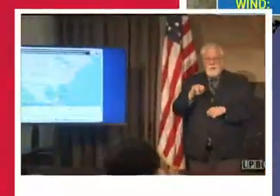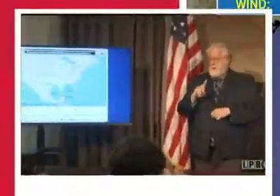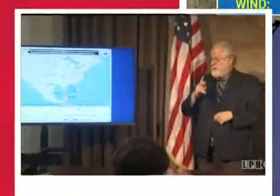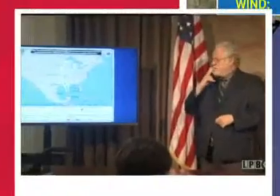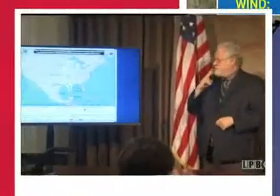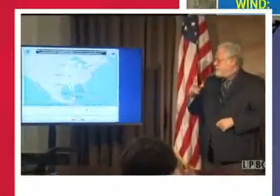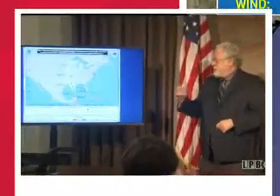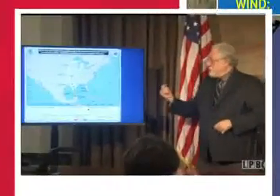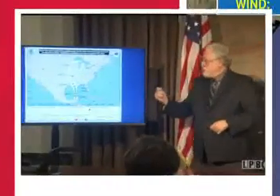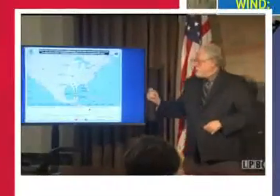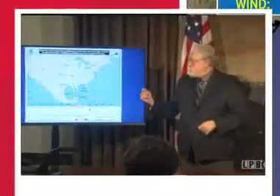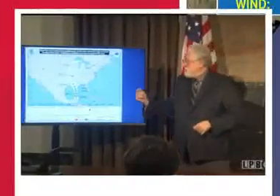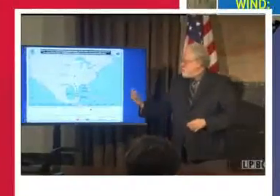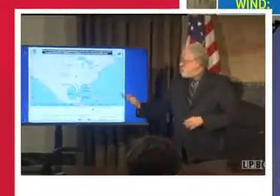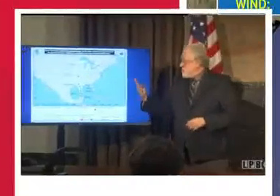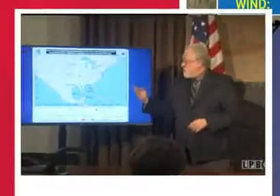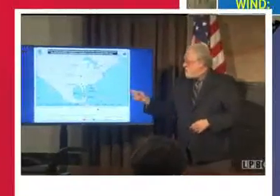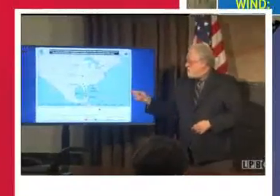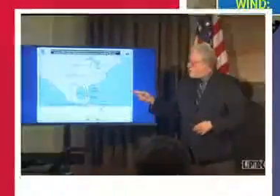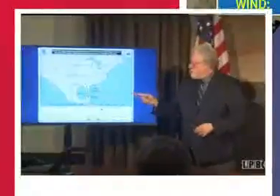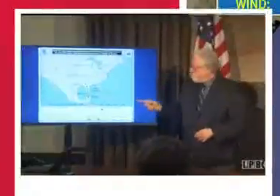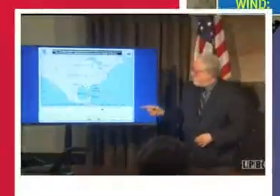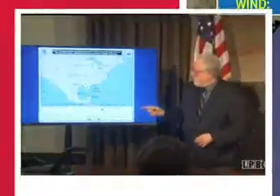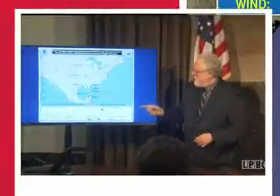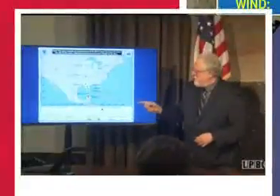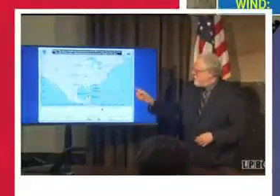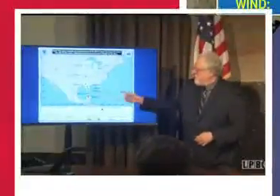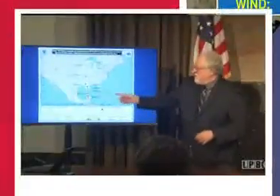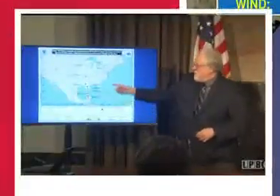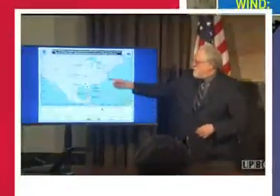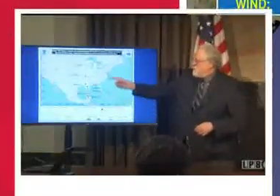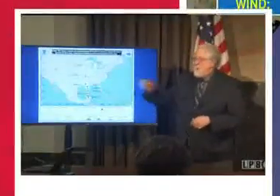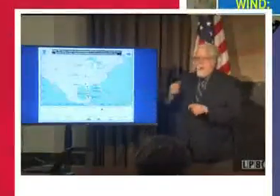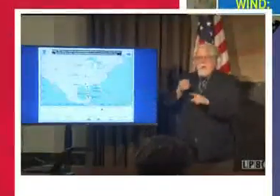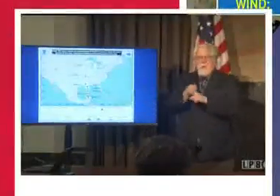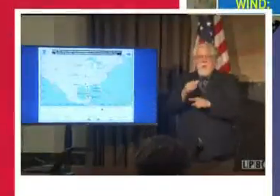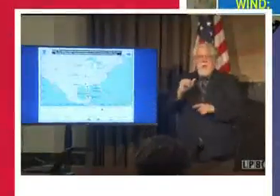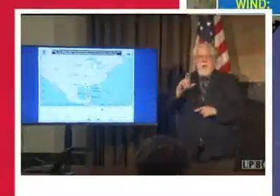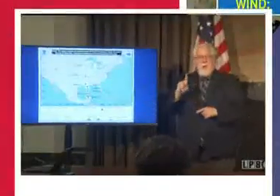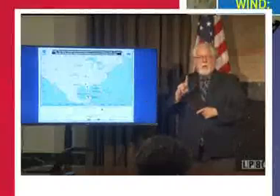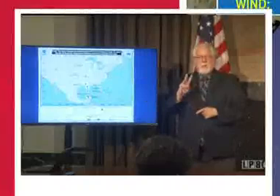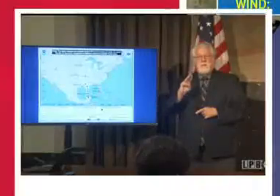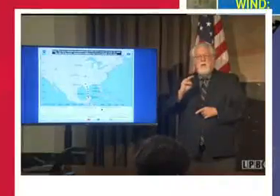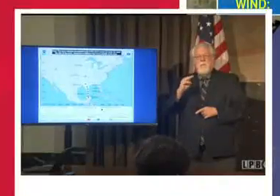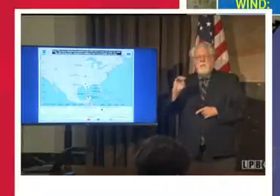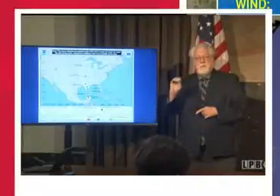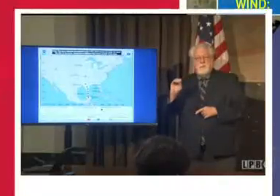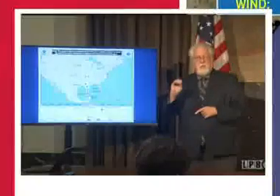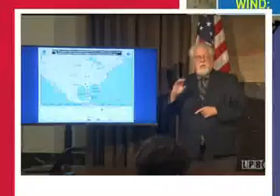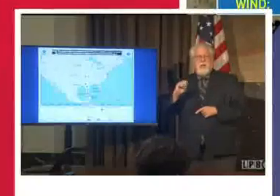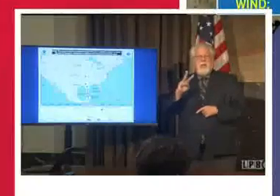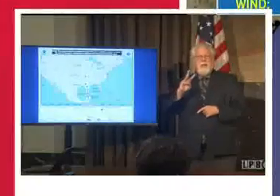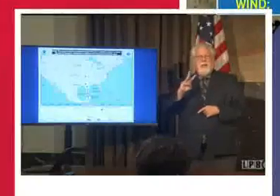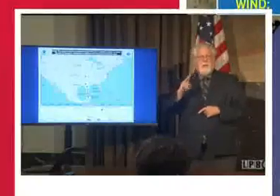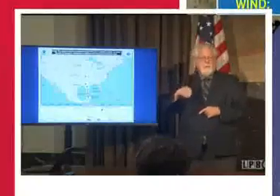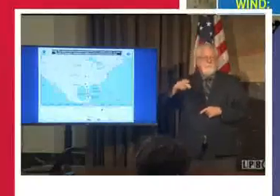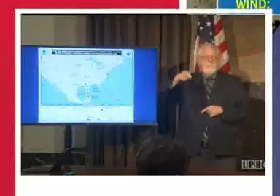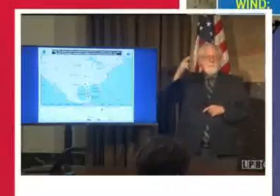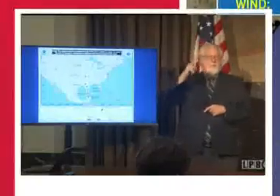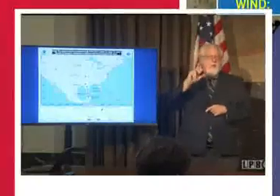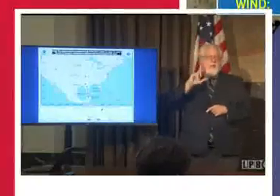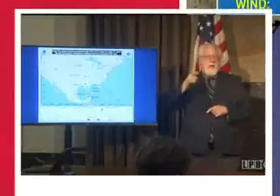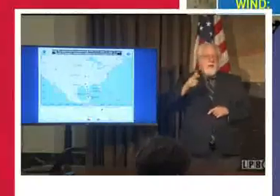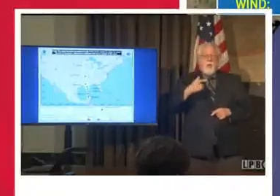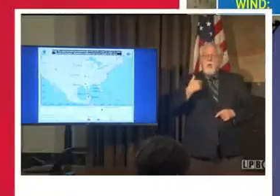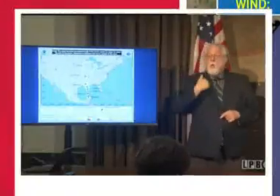that by Tuesday morning, it is at the Arkansas-Missouri line and in Wisconsin a day later. Because one of the